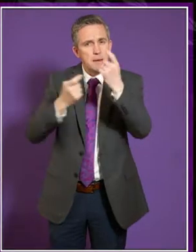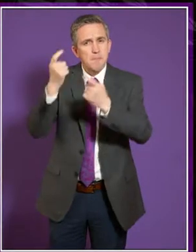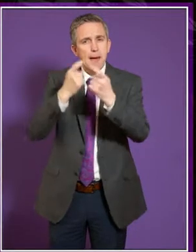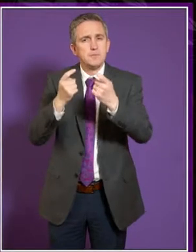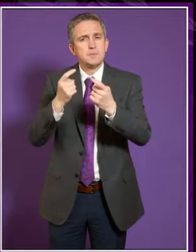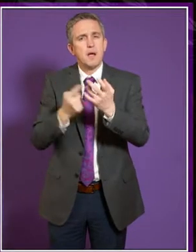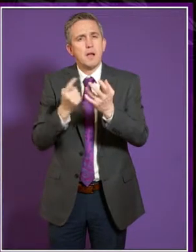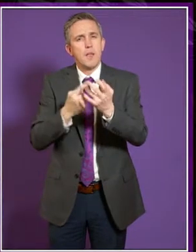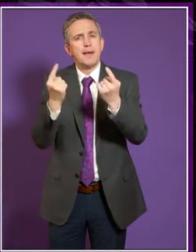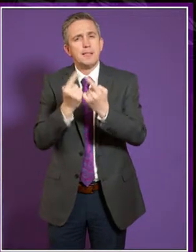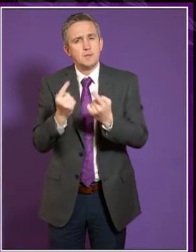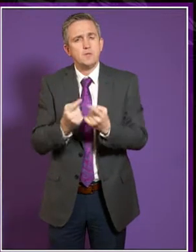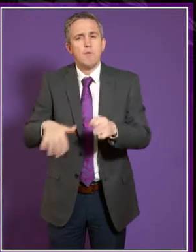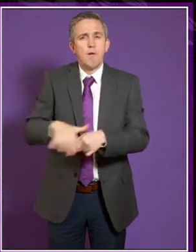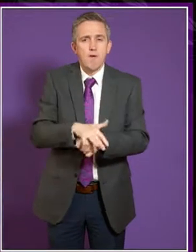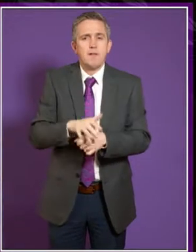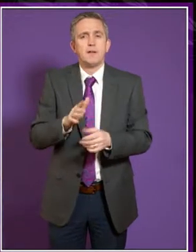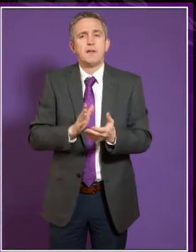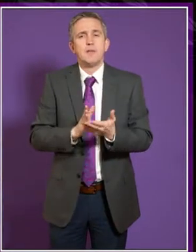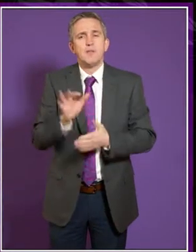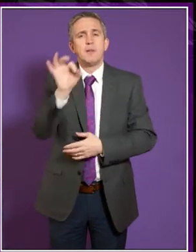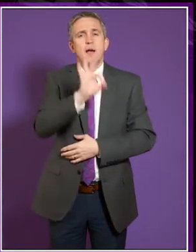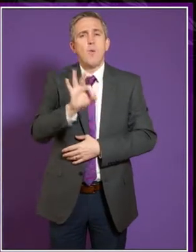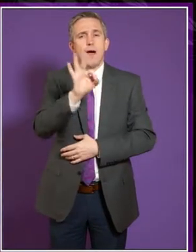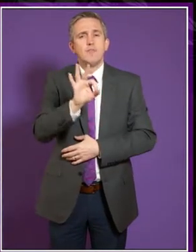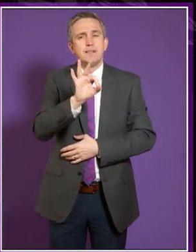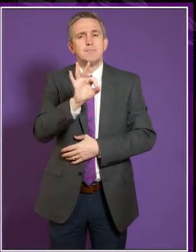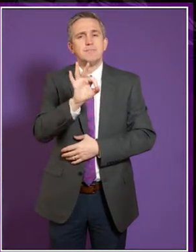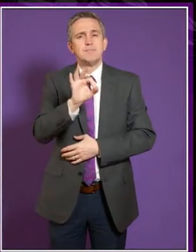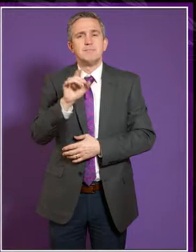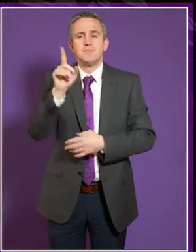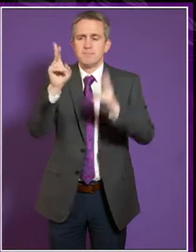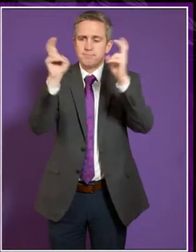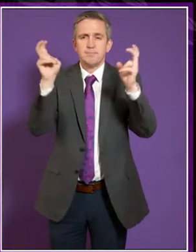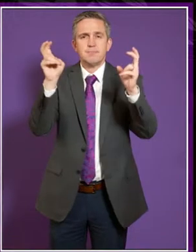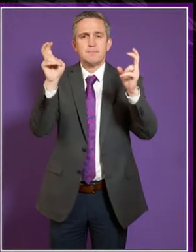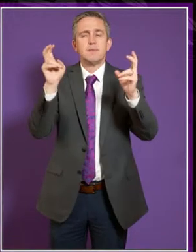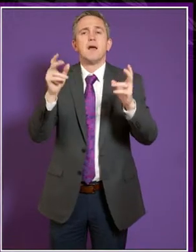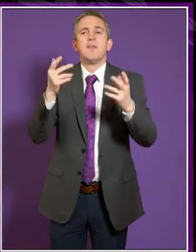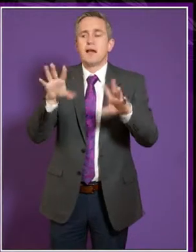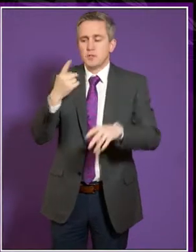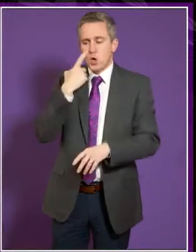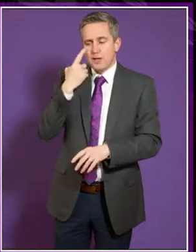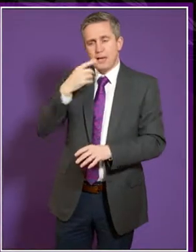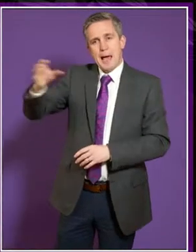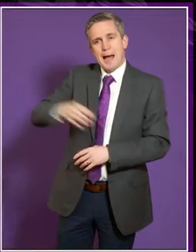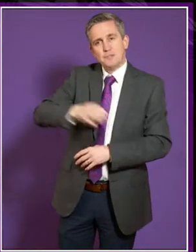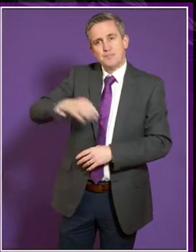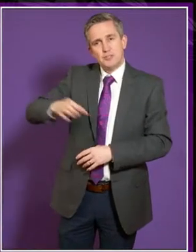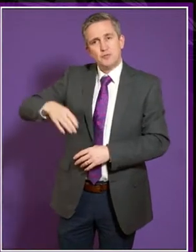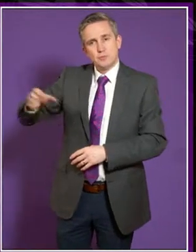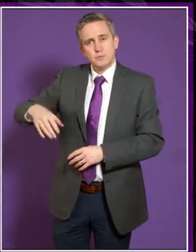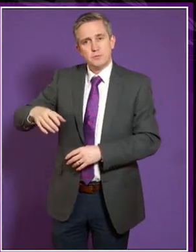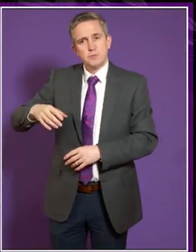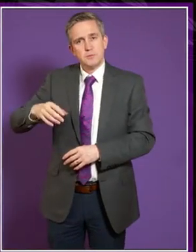covered quite extensively in our inquiry, and that's the subject of contextualised admissions, whereby grades